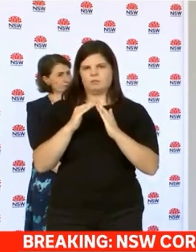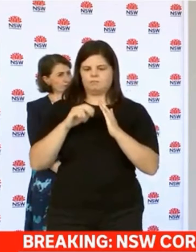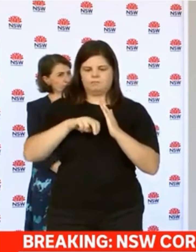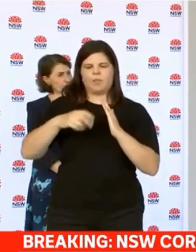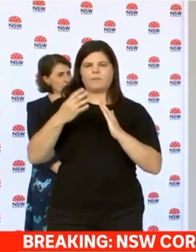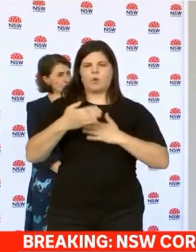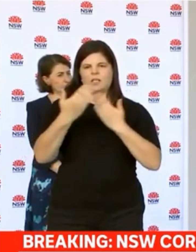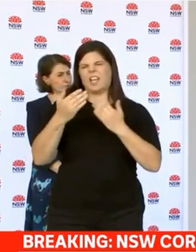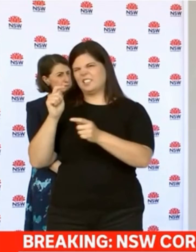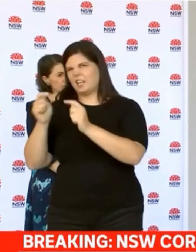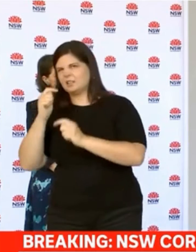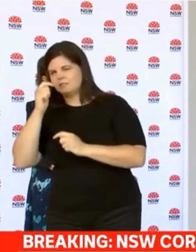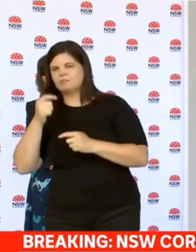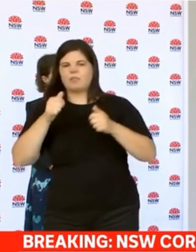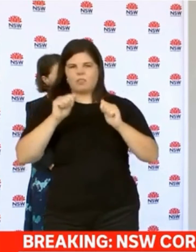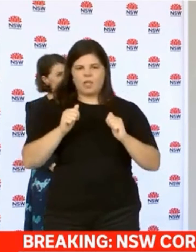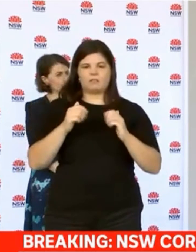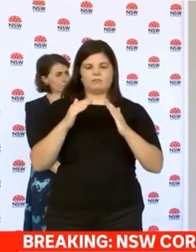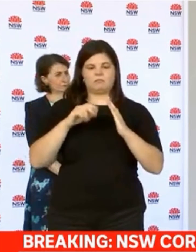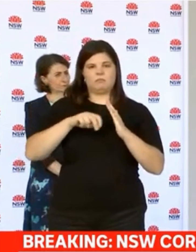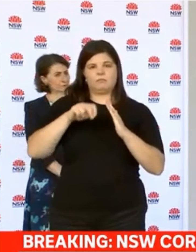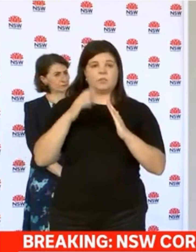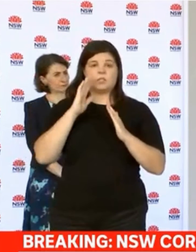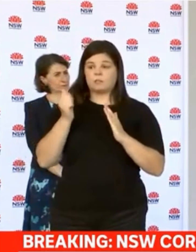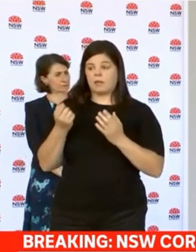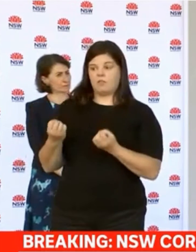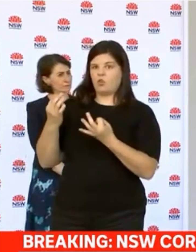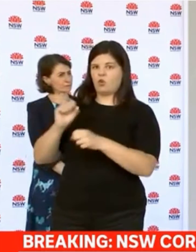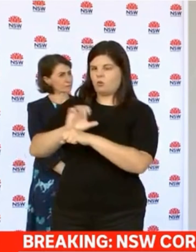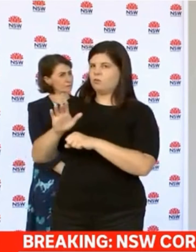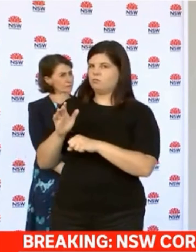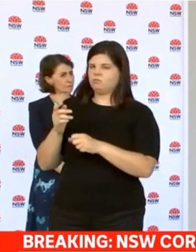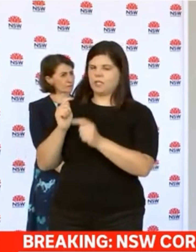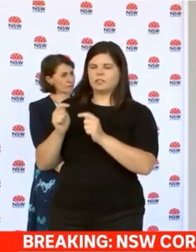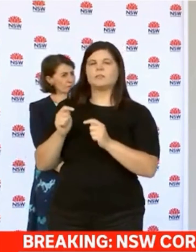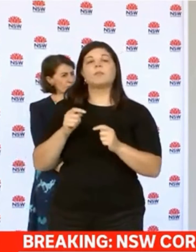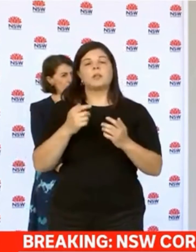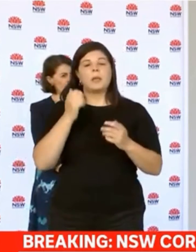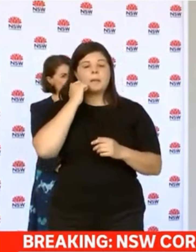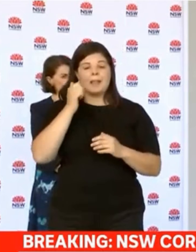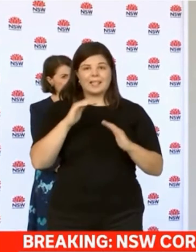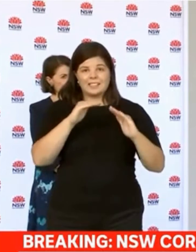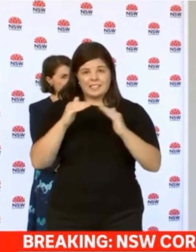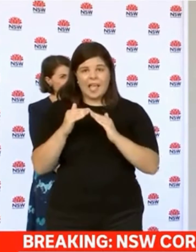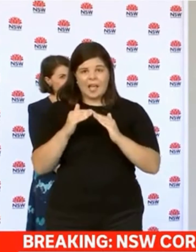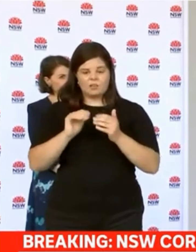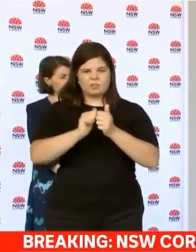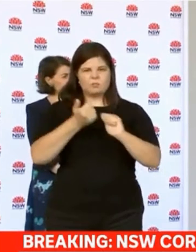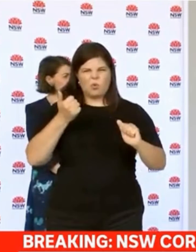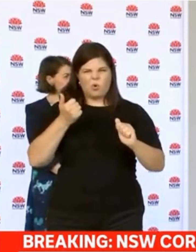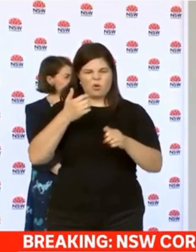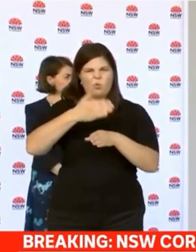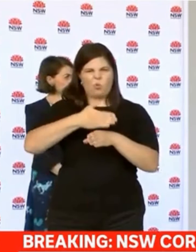14 days regardless of whether a negative test is received. That's a Blacktown Workers' Sports Club Grange Buffet